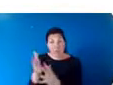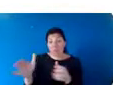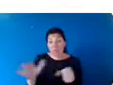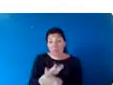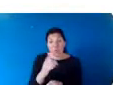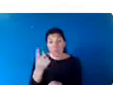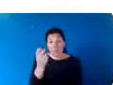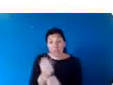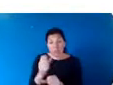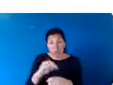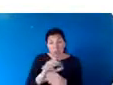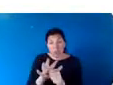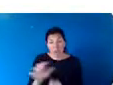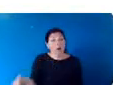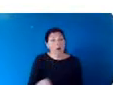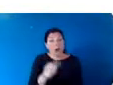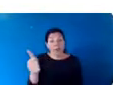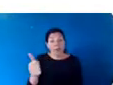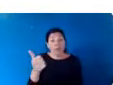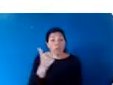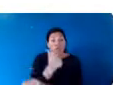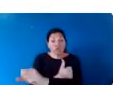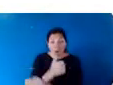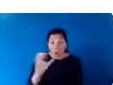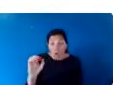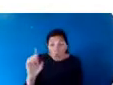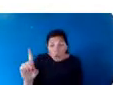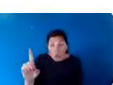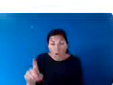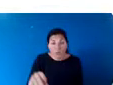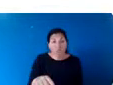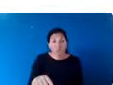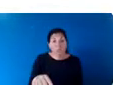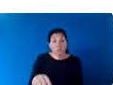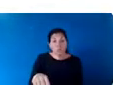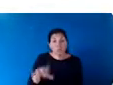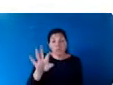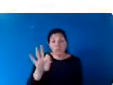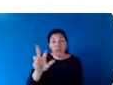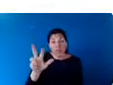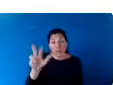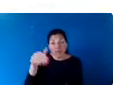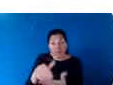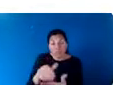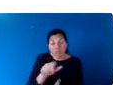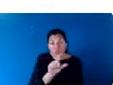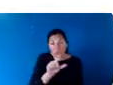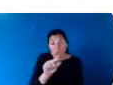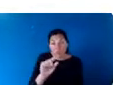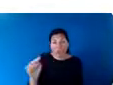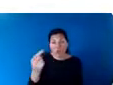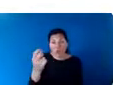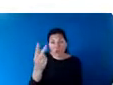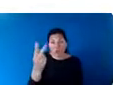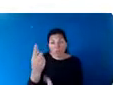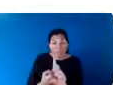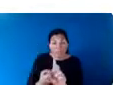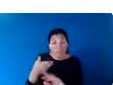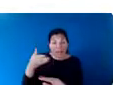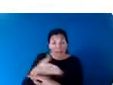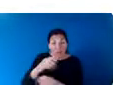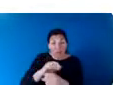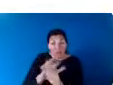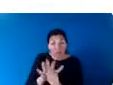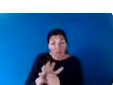And other conditions, including things like drug overdose. For example, 93,000 people died from drug overdose in 2020. In the first 12 months after COVID started, in